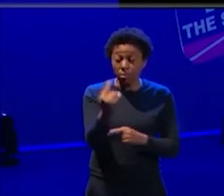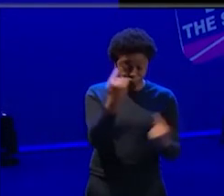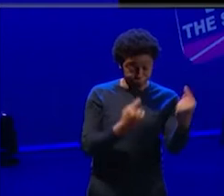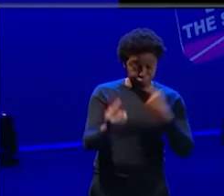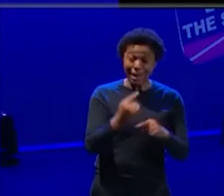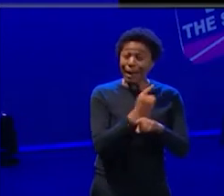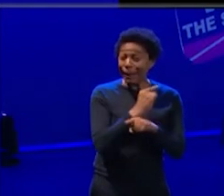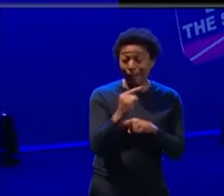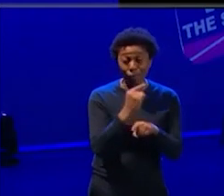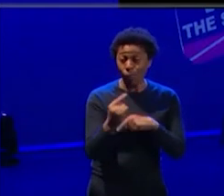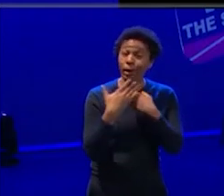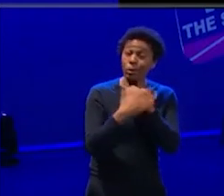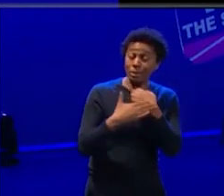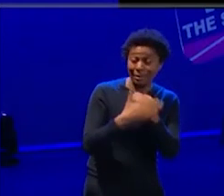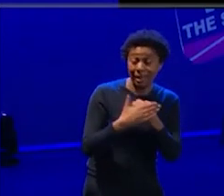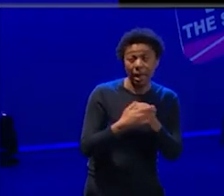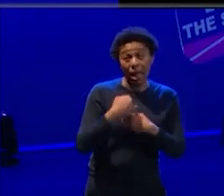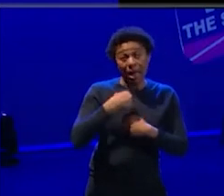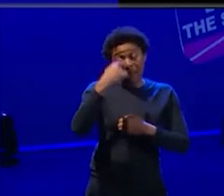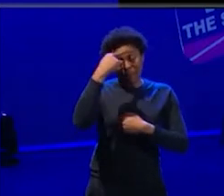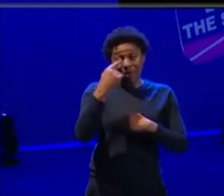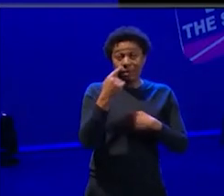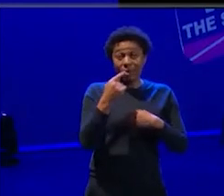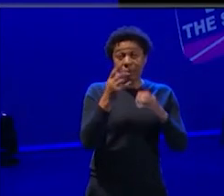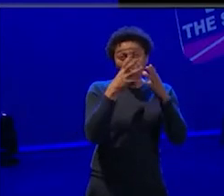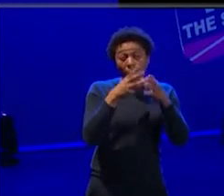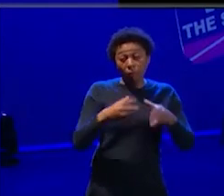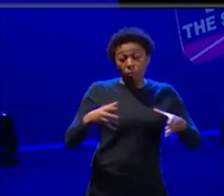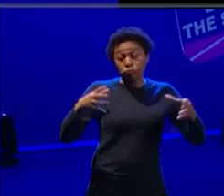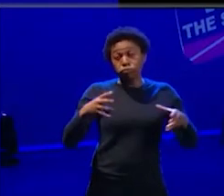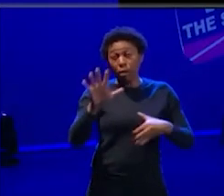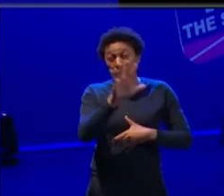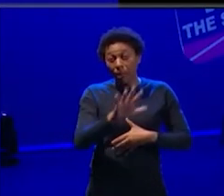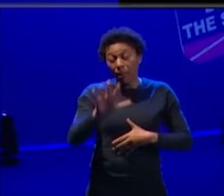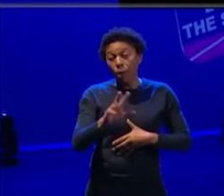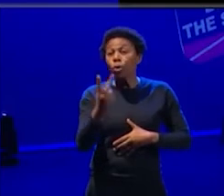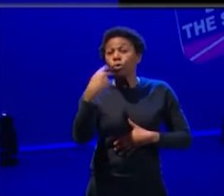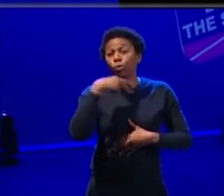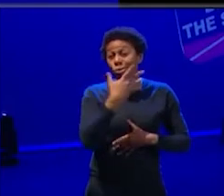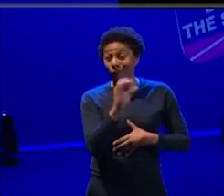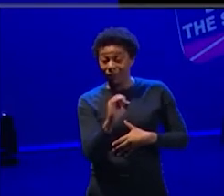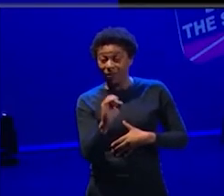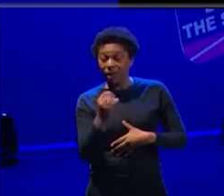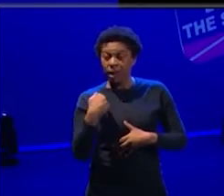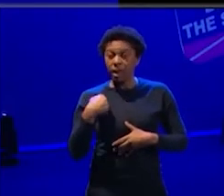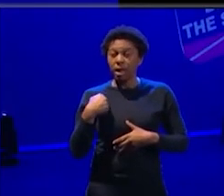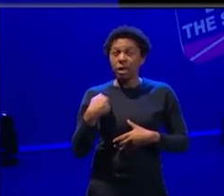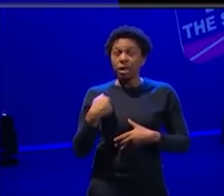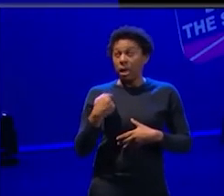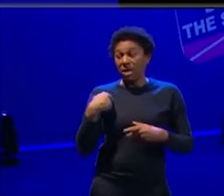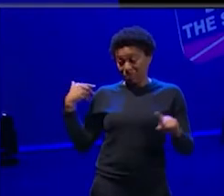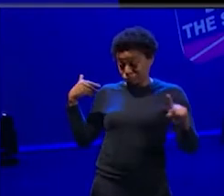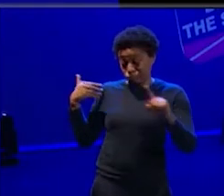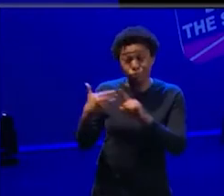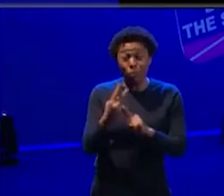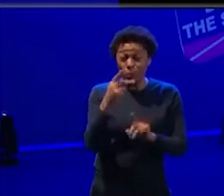goes to about, I don't know, 250 a year. mean, the numbers that we've worked with over 12 years, 250 times 12. I mean, I'm